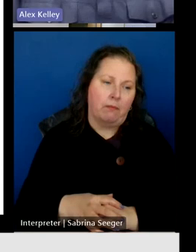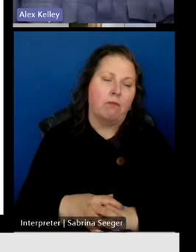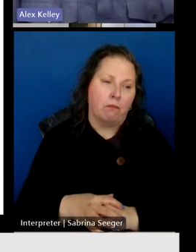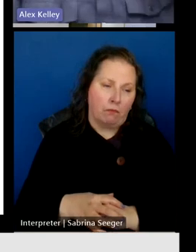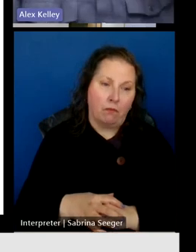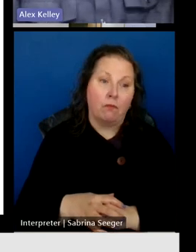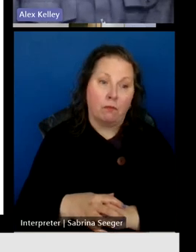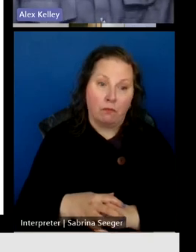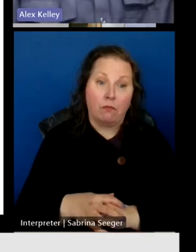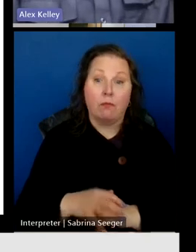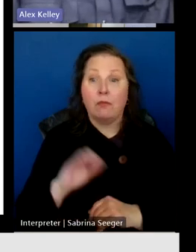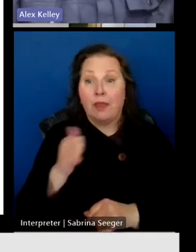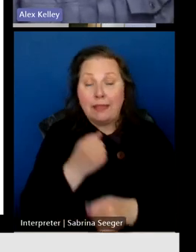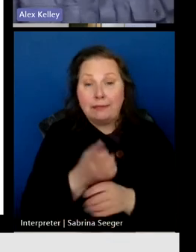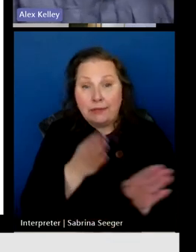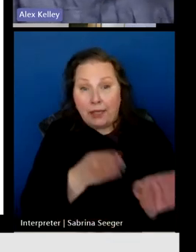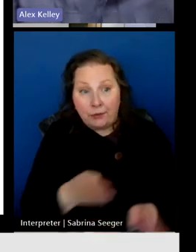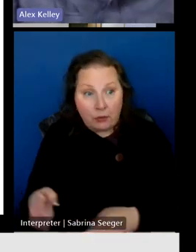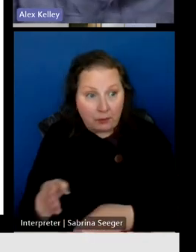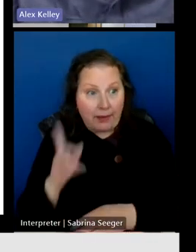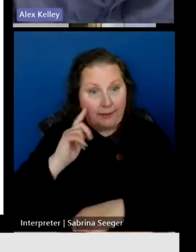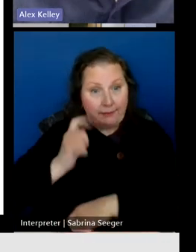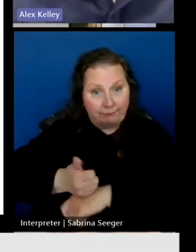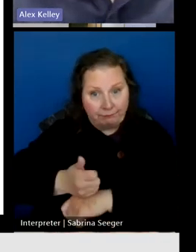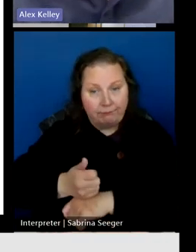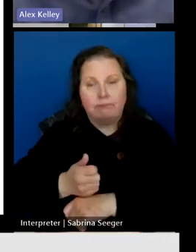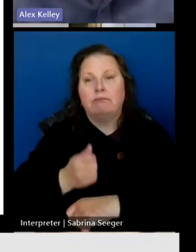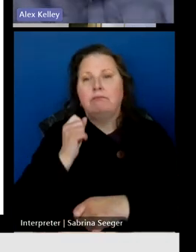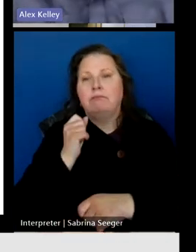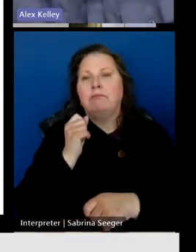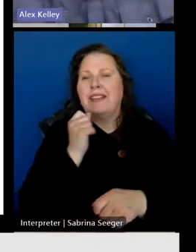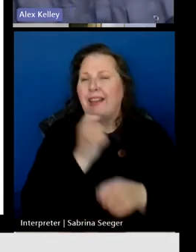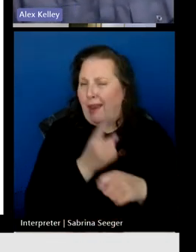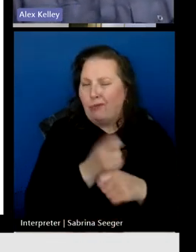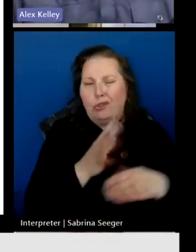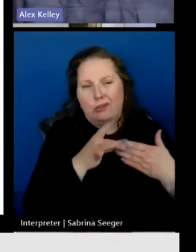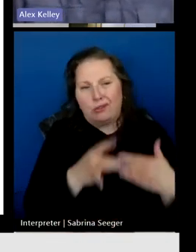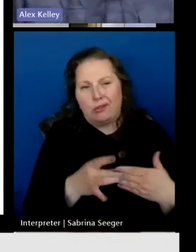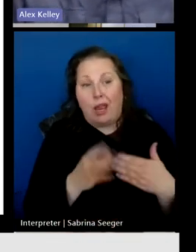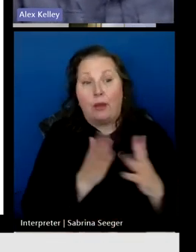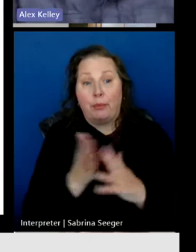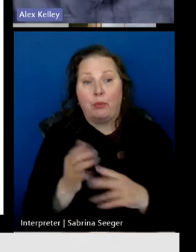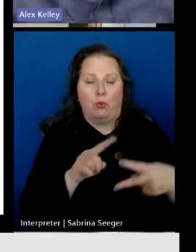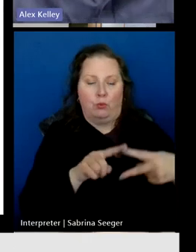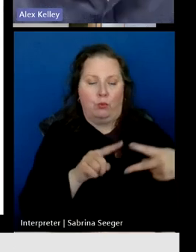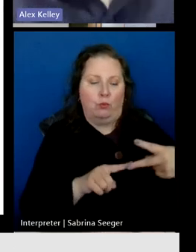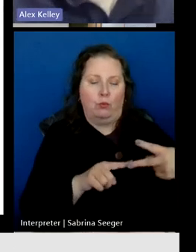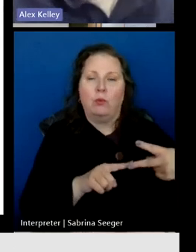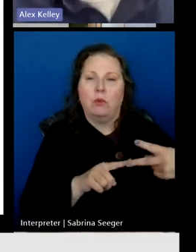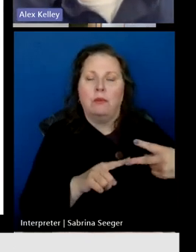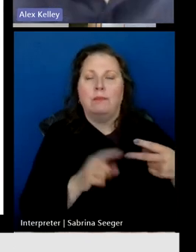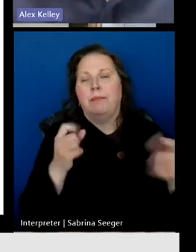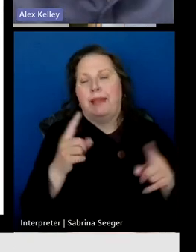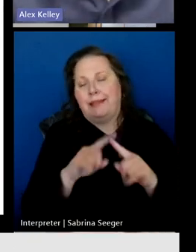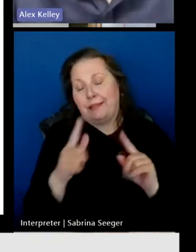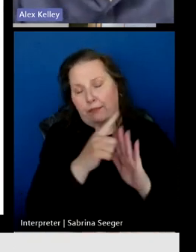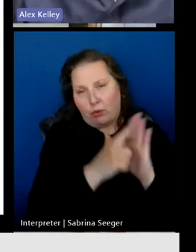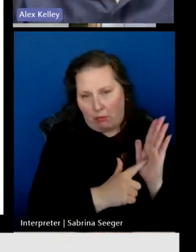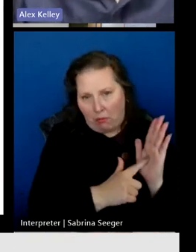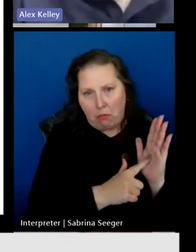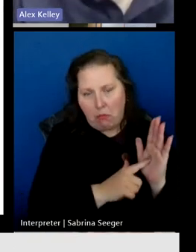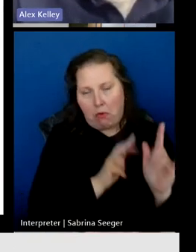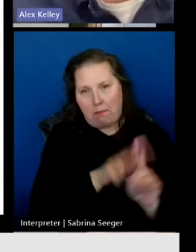So the 10-year plan, as it is every year, is guided by two pieces of statute. It's guided by multiple pieces of statute.